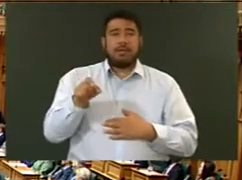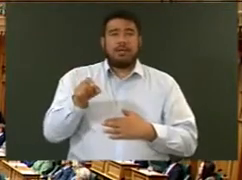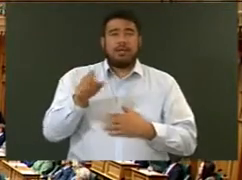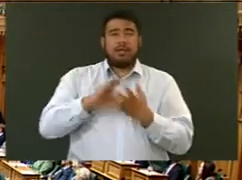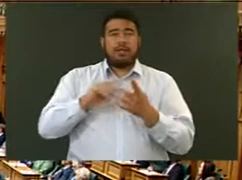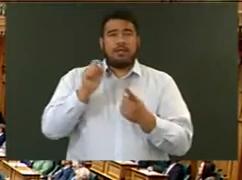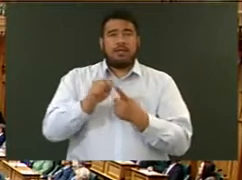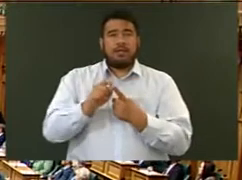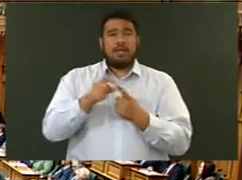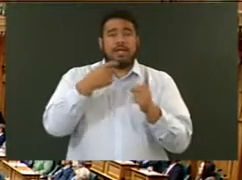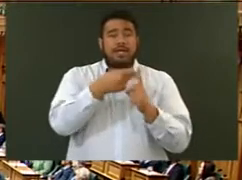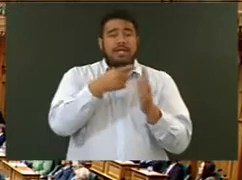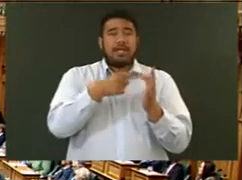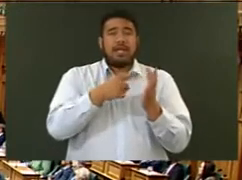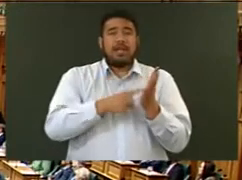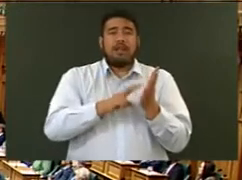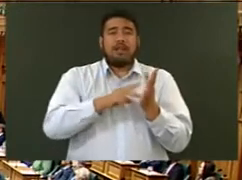Honourable Kelvin Davis.